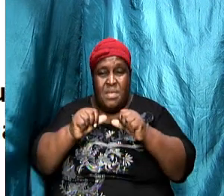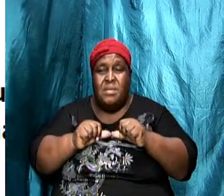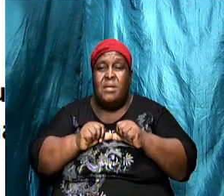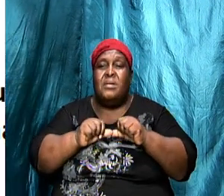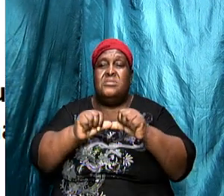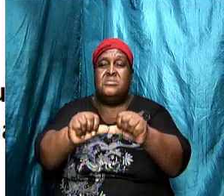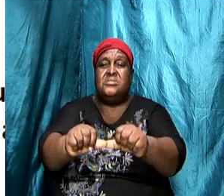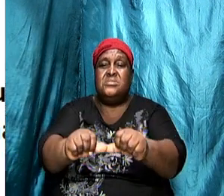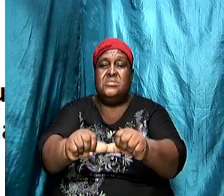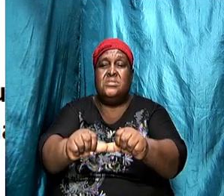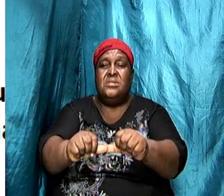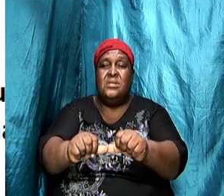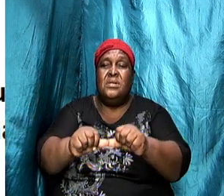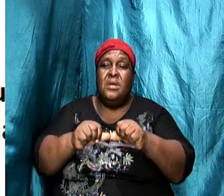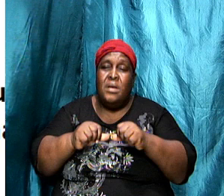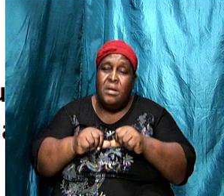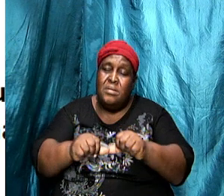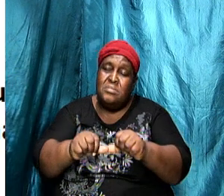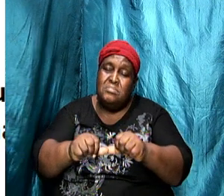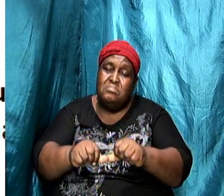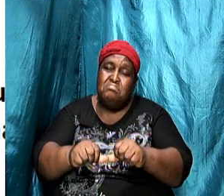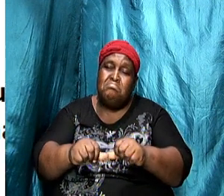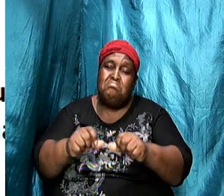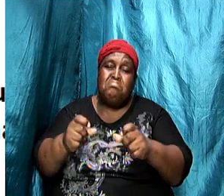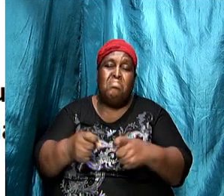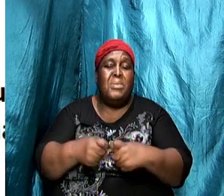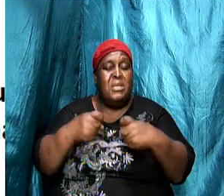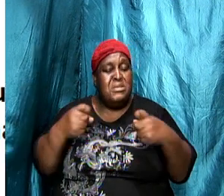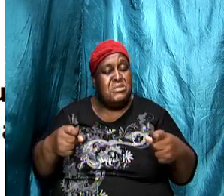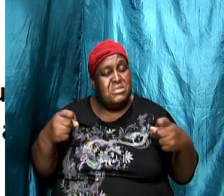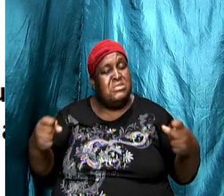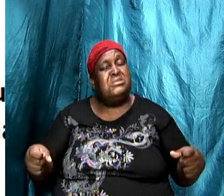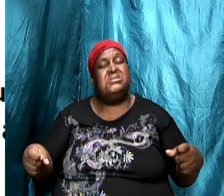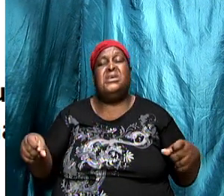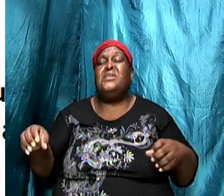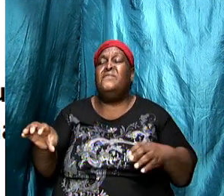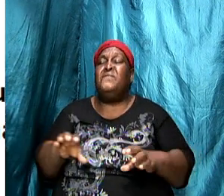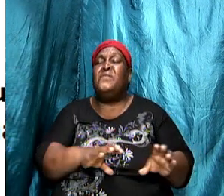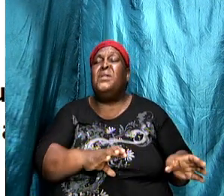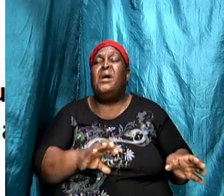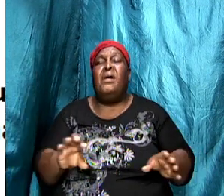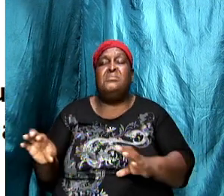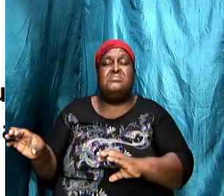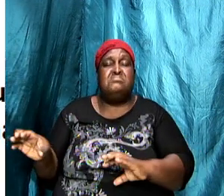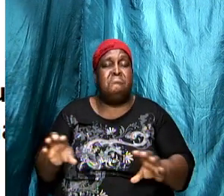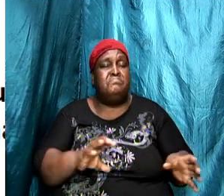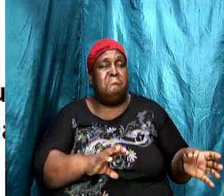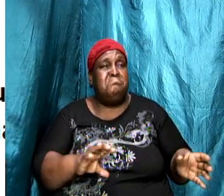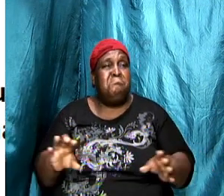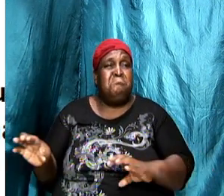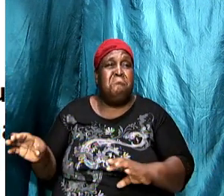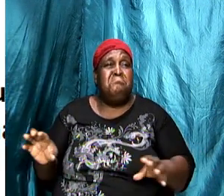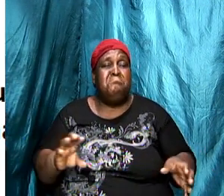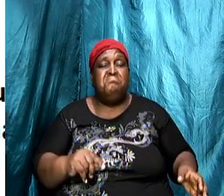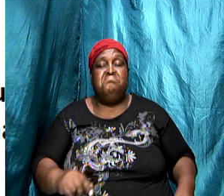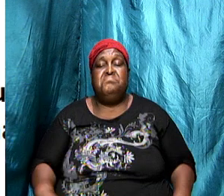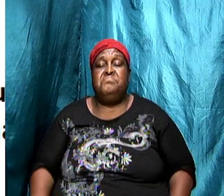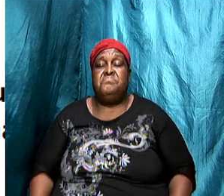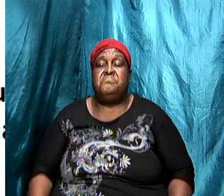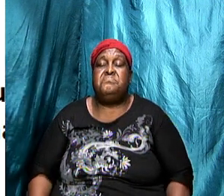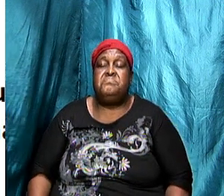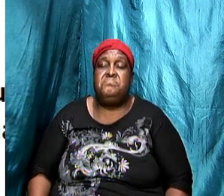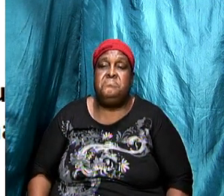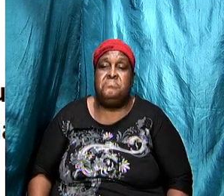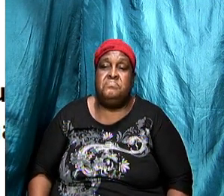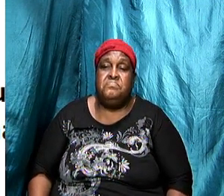carry on immoral acts sexual orgies and all those kind